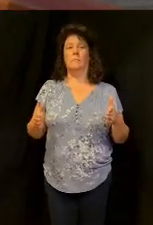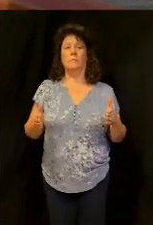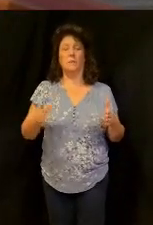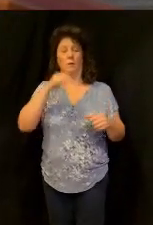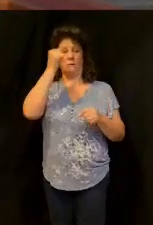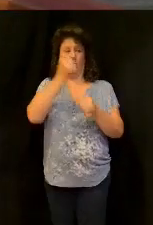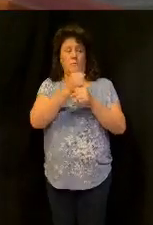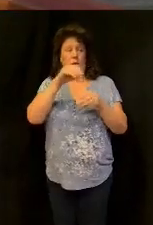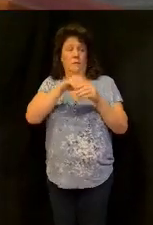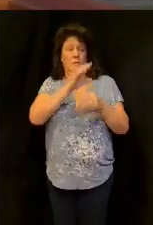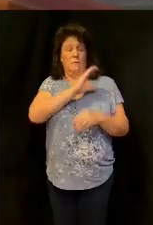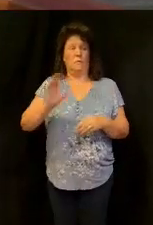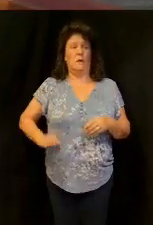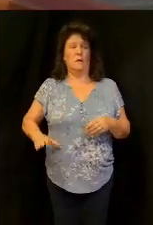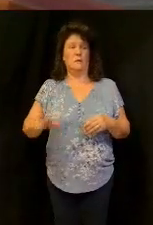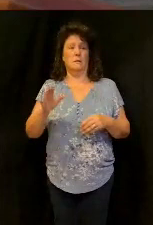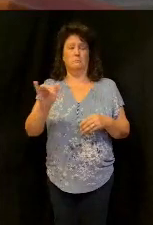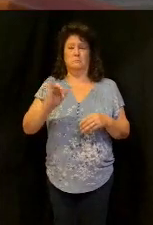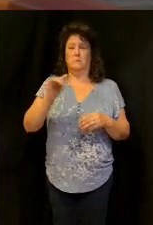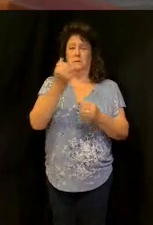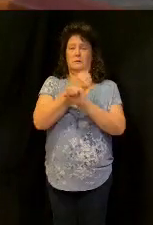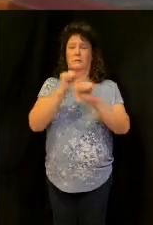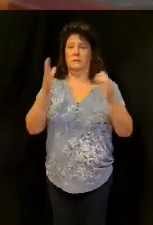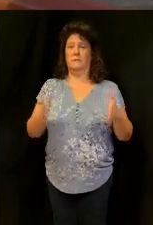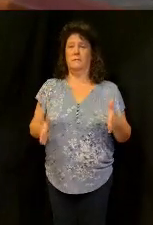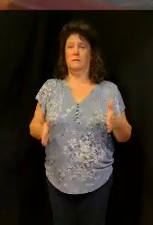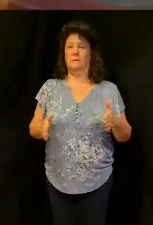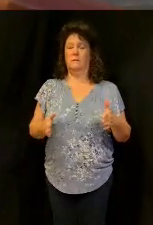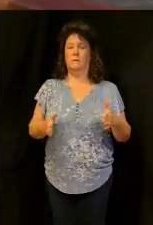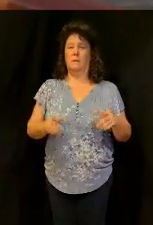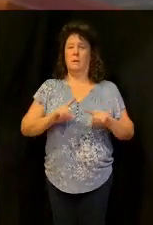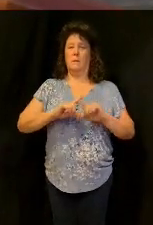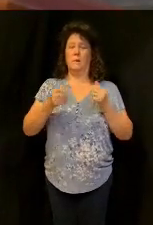Faith in Christ as Savior is different than submission to Christ as Lord.